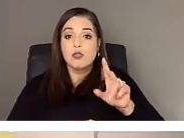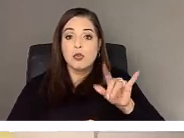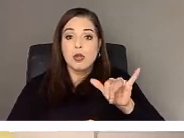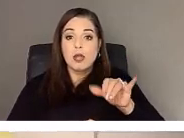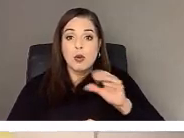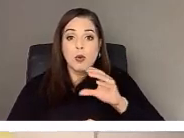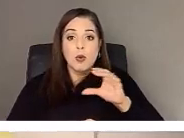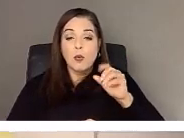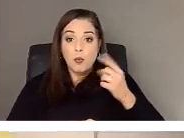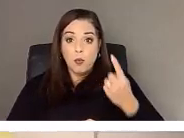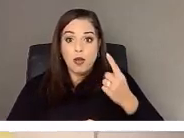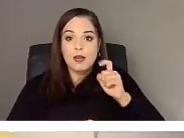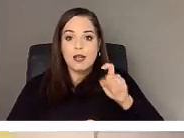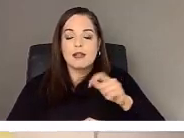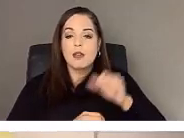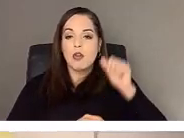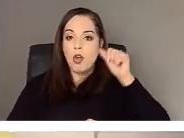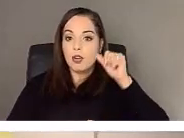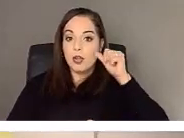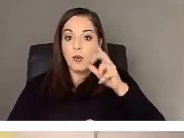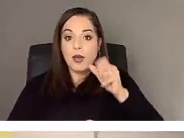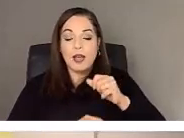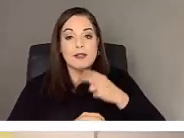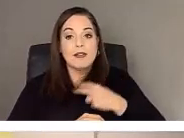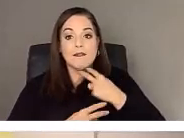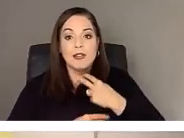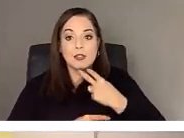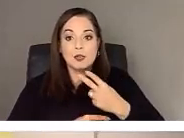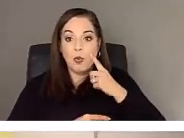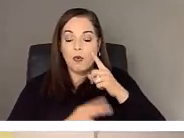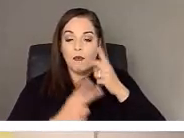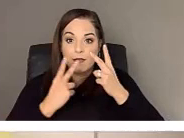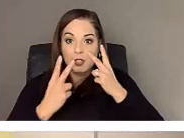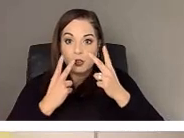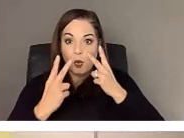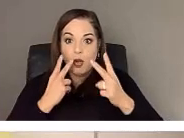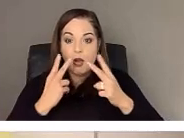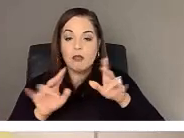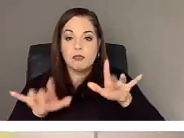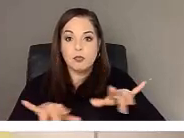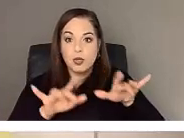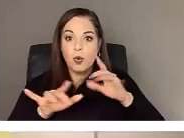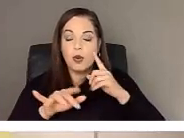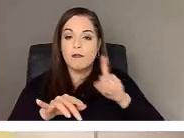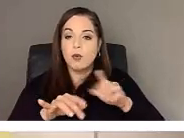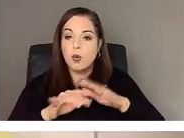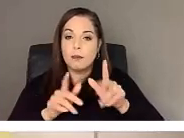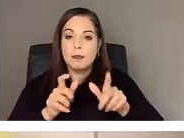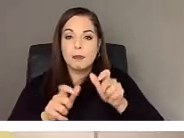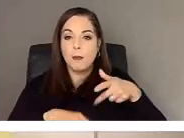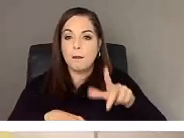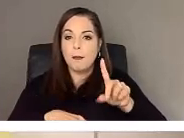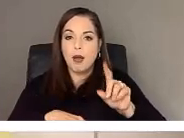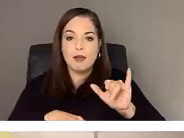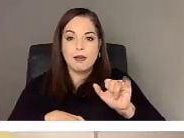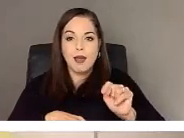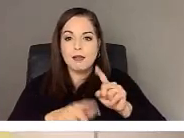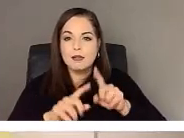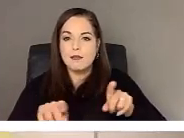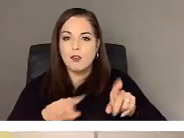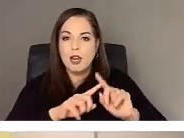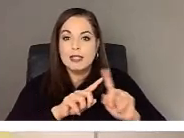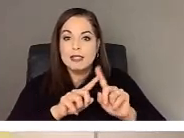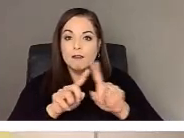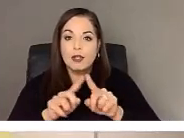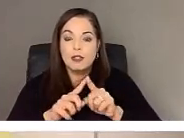video production studio for people to record podcasts, lectures, live streams, a variety of formats at no cost.